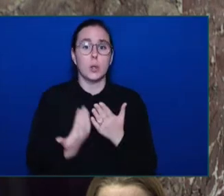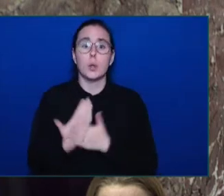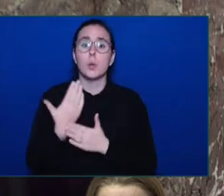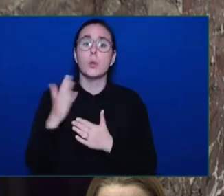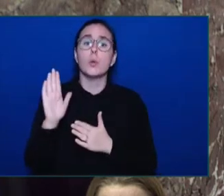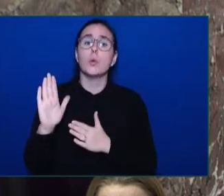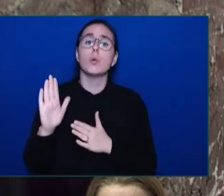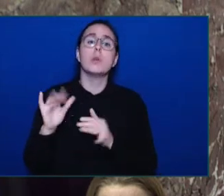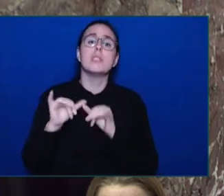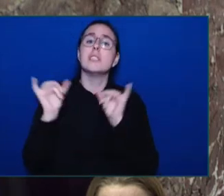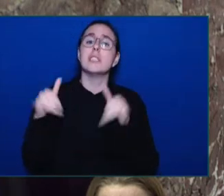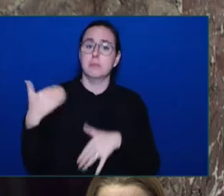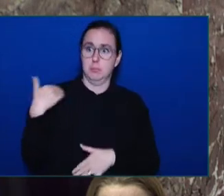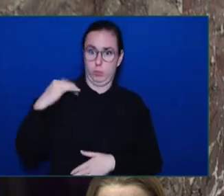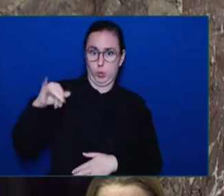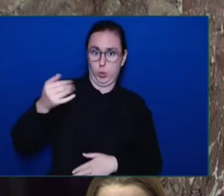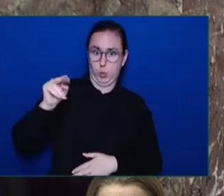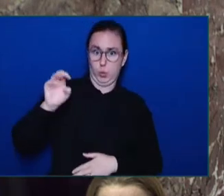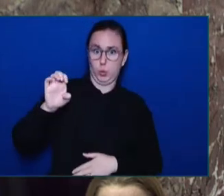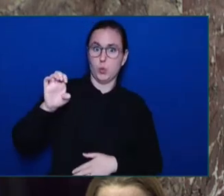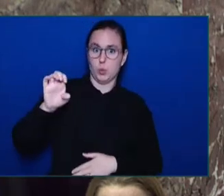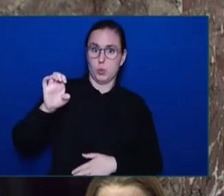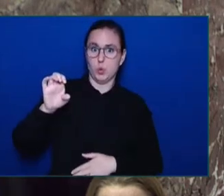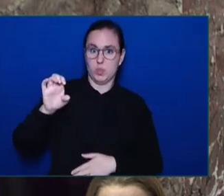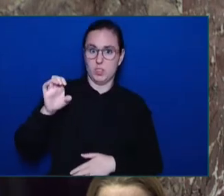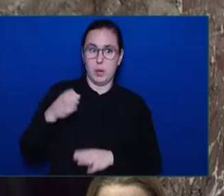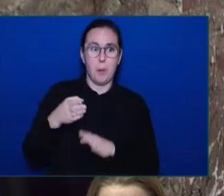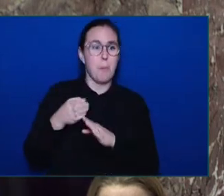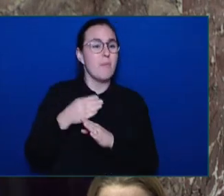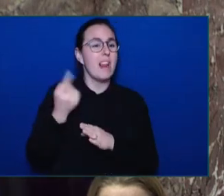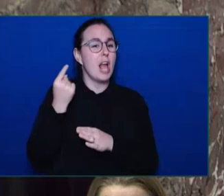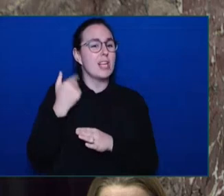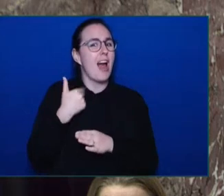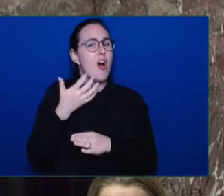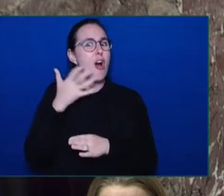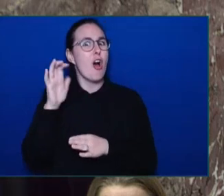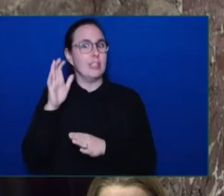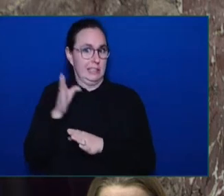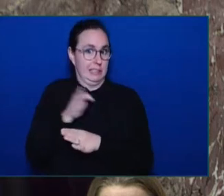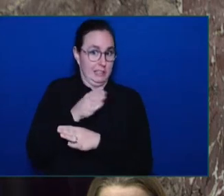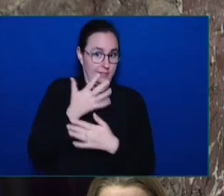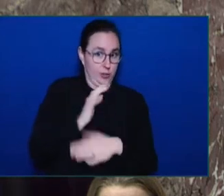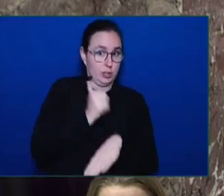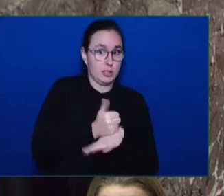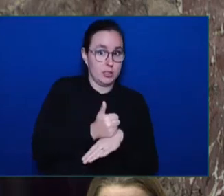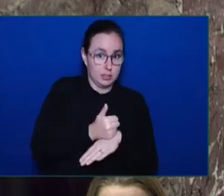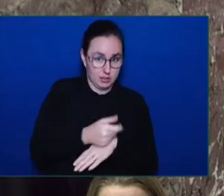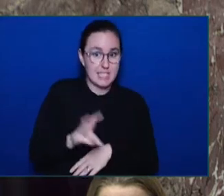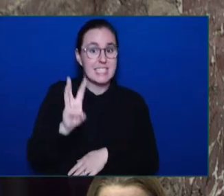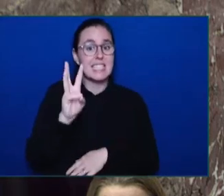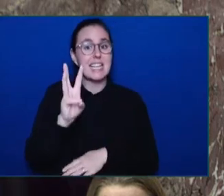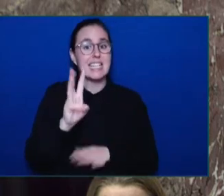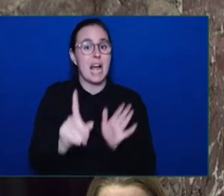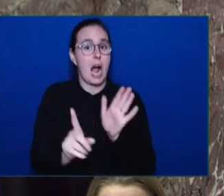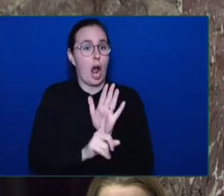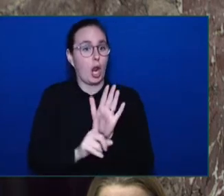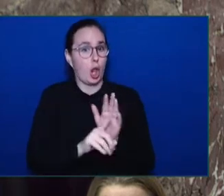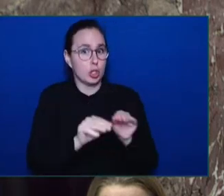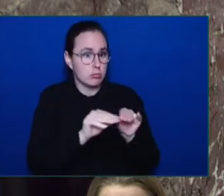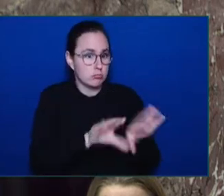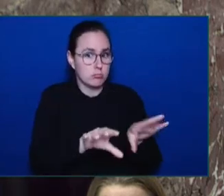hot days. In fact, were six alerts last year, Honourable Speaker. We've put in place